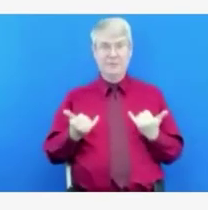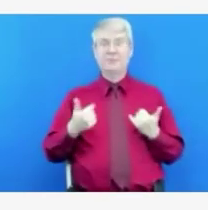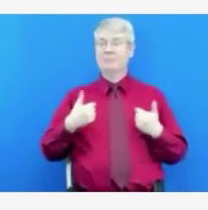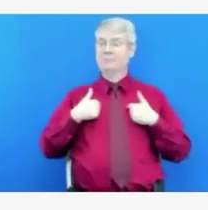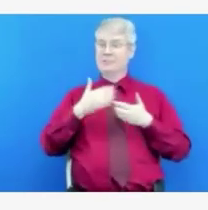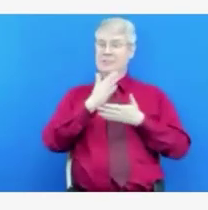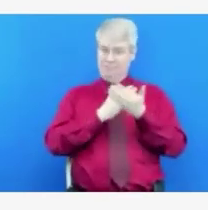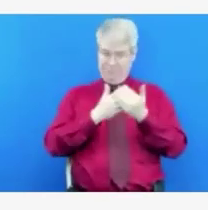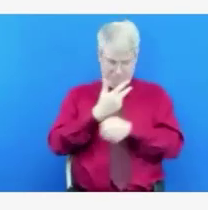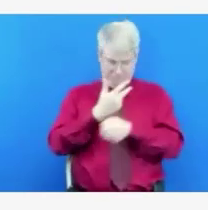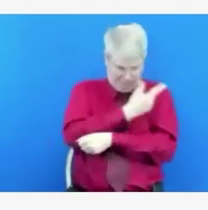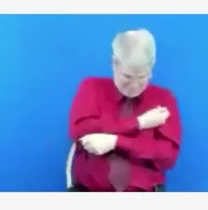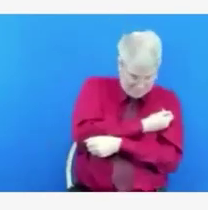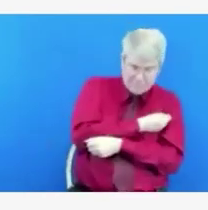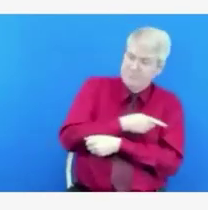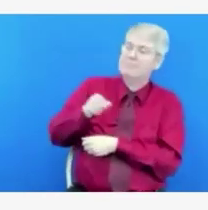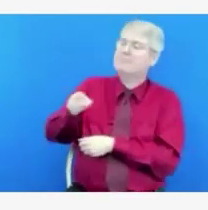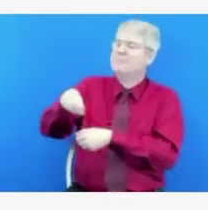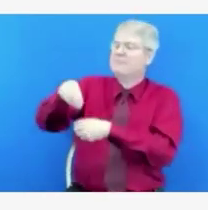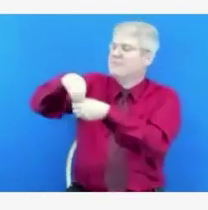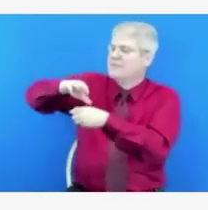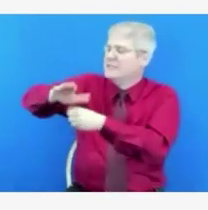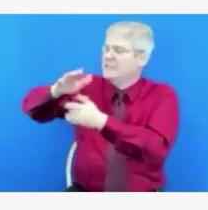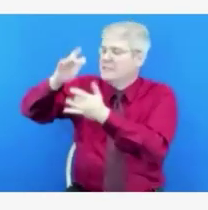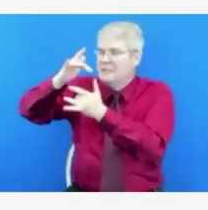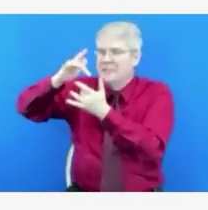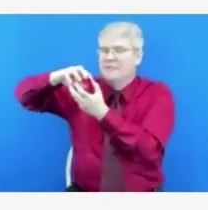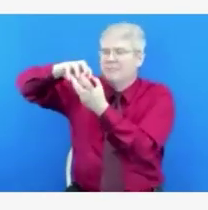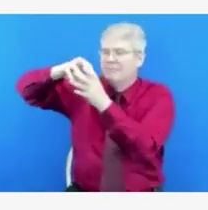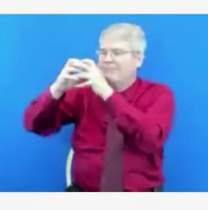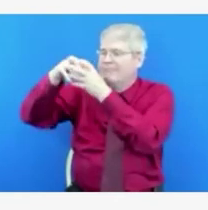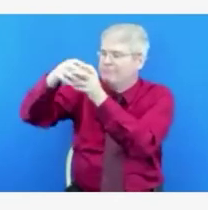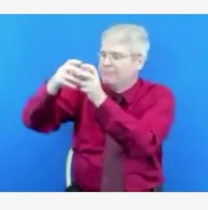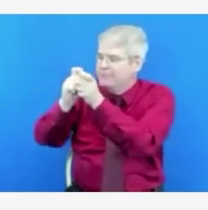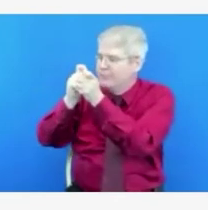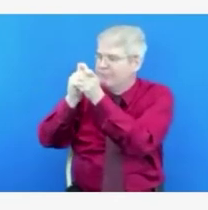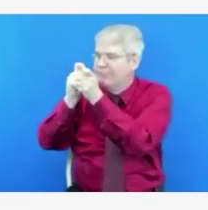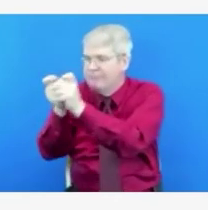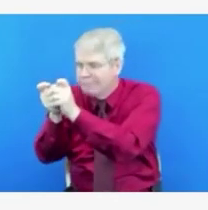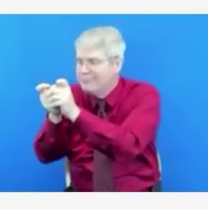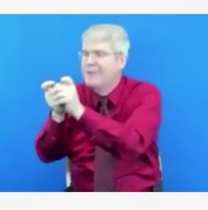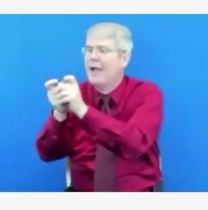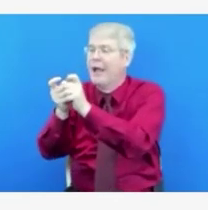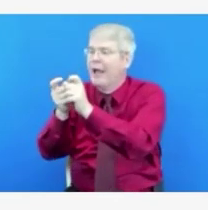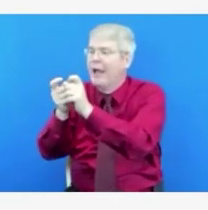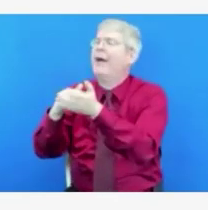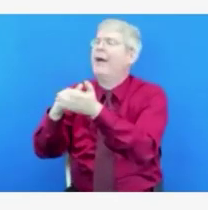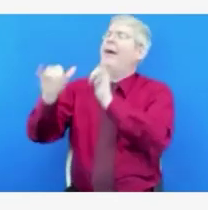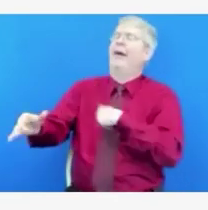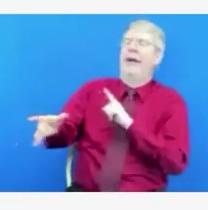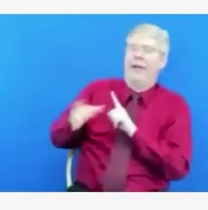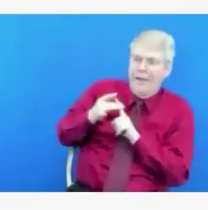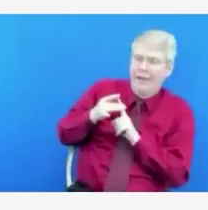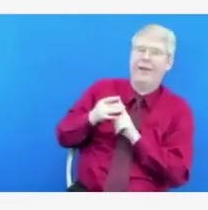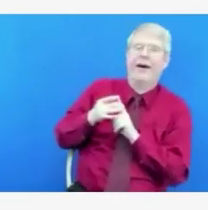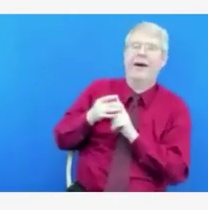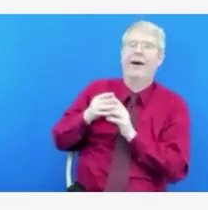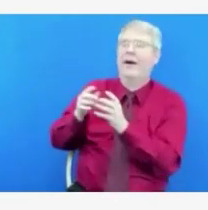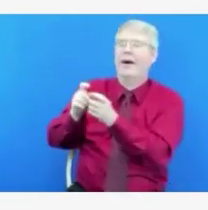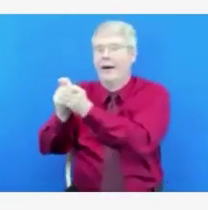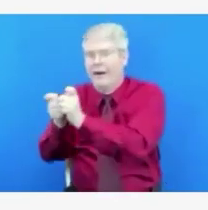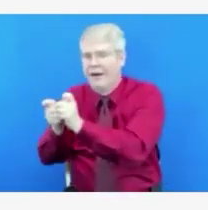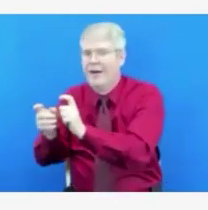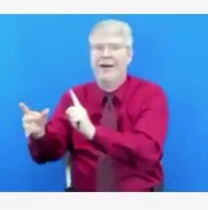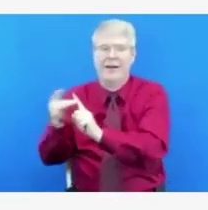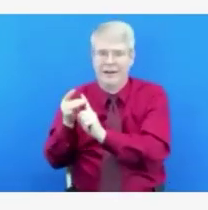The other problem, of course, is, as Dr. Nemerson alluded to earlier, we don't have everyone vaccinated that is eligible to be vaccinated.